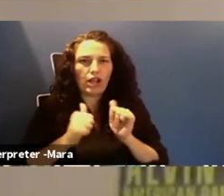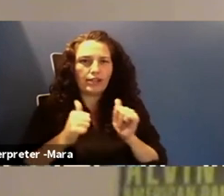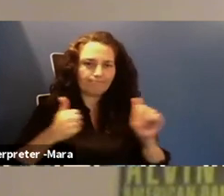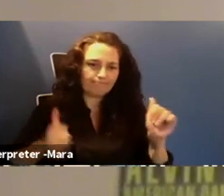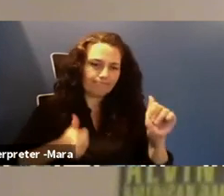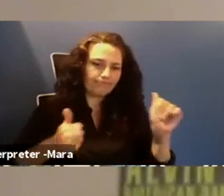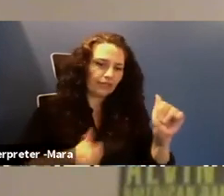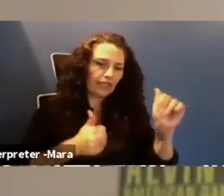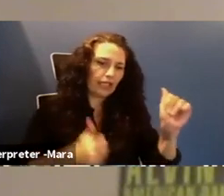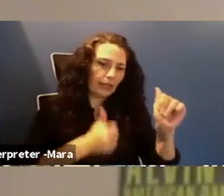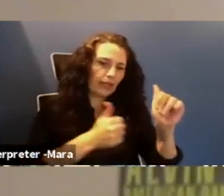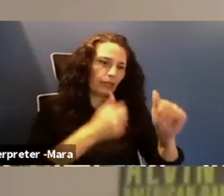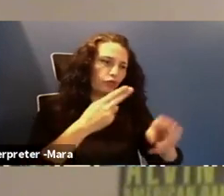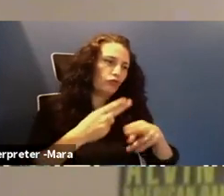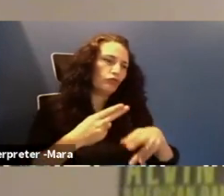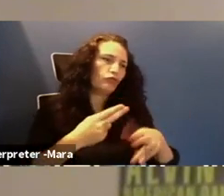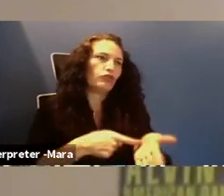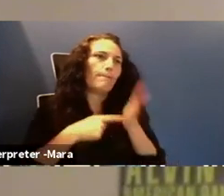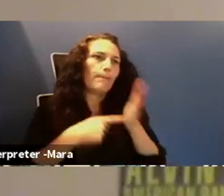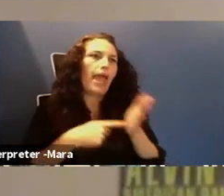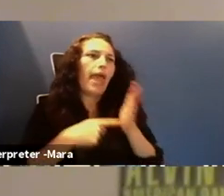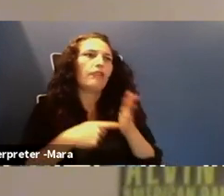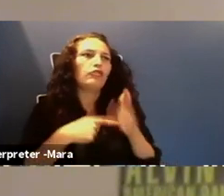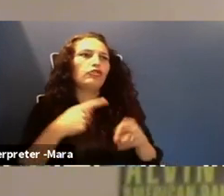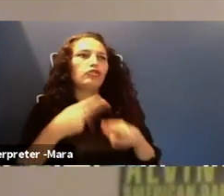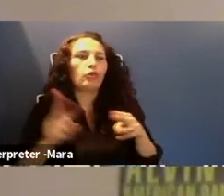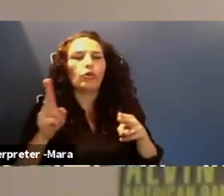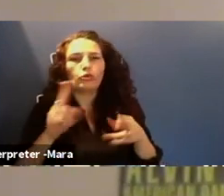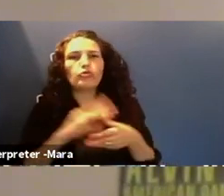short stories, um, that can be told digitally.